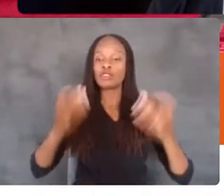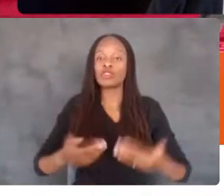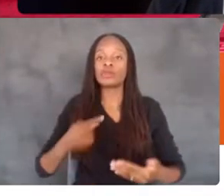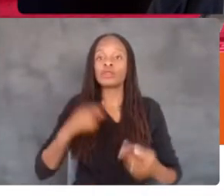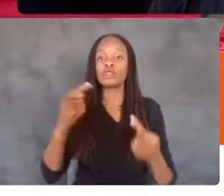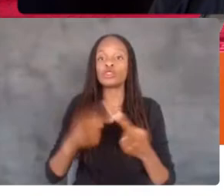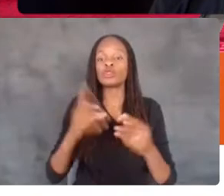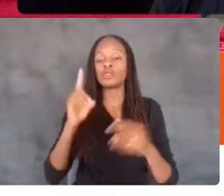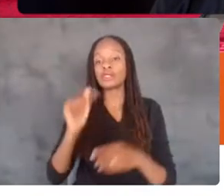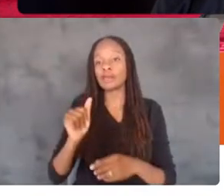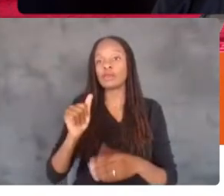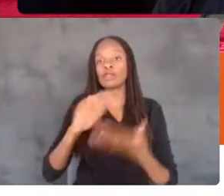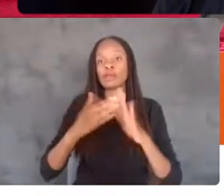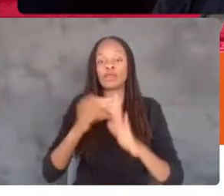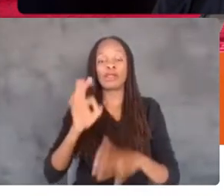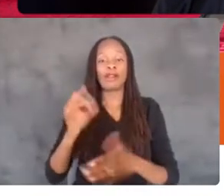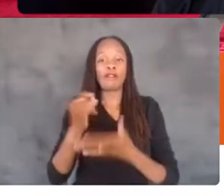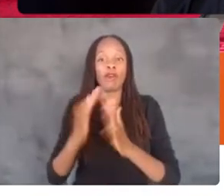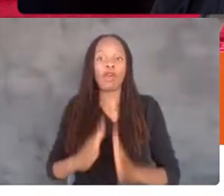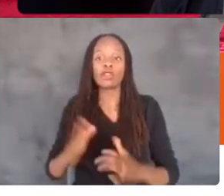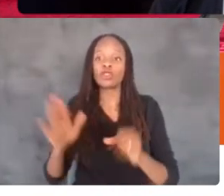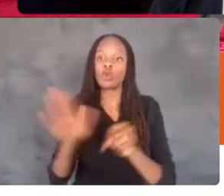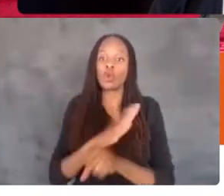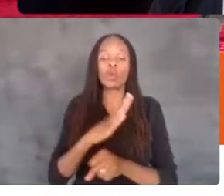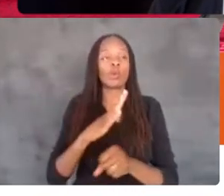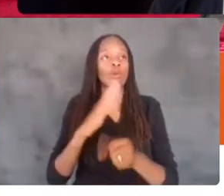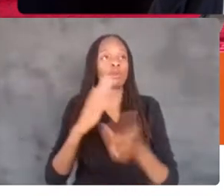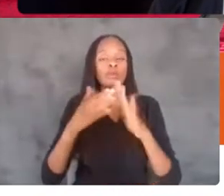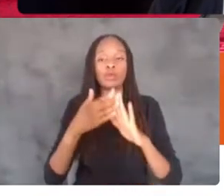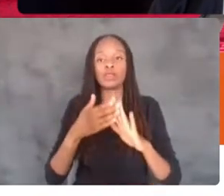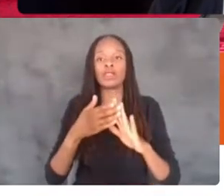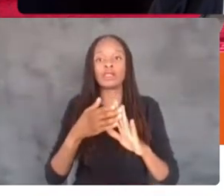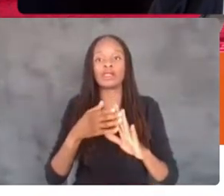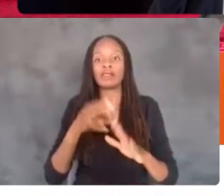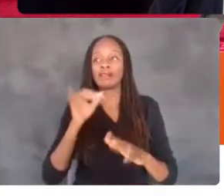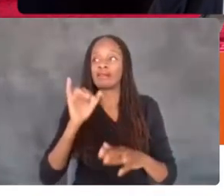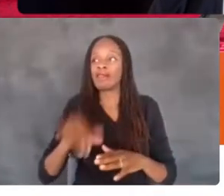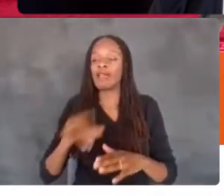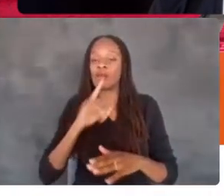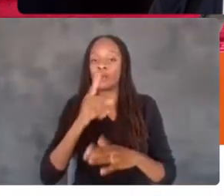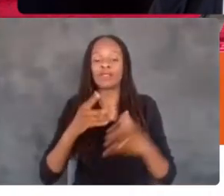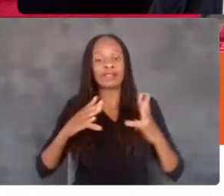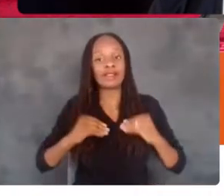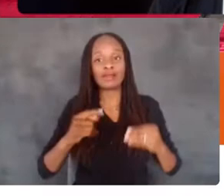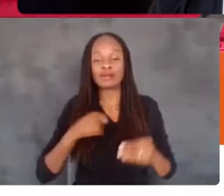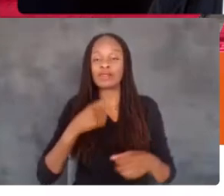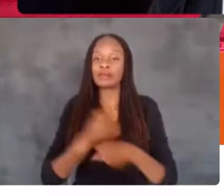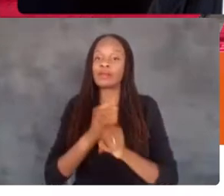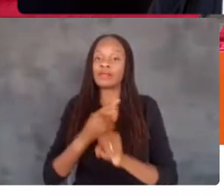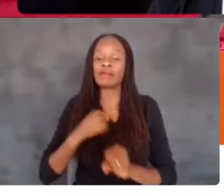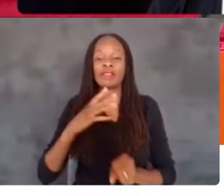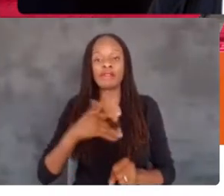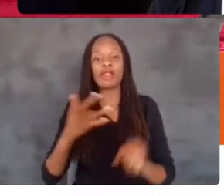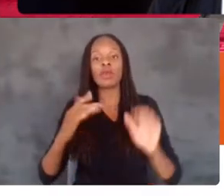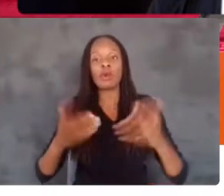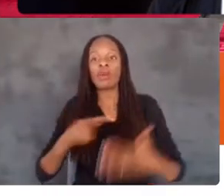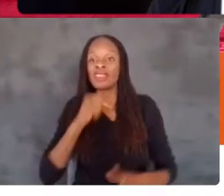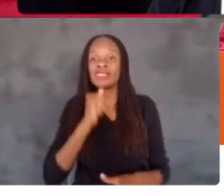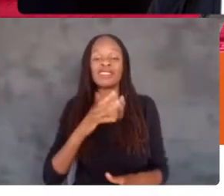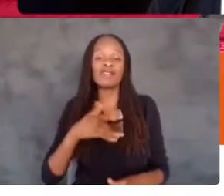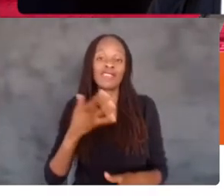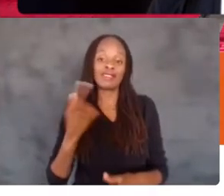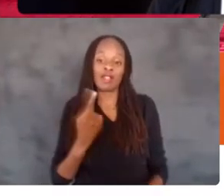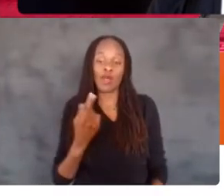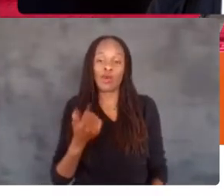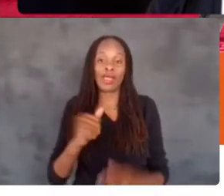and just the whole community and the whole that brought me in and just made me feel welcome. And I didn't feel alone anymore. So,